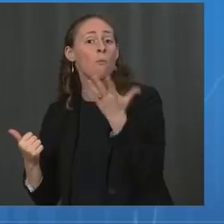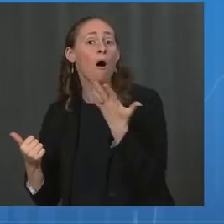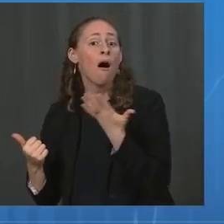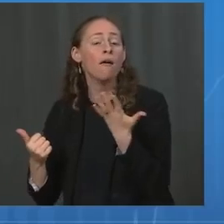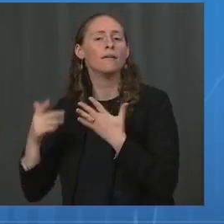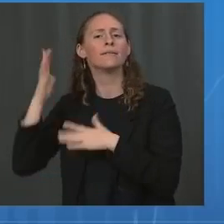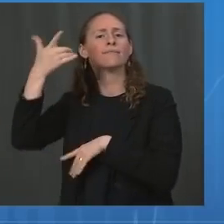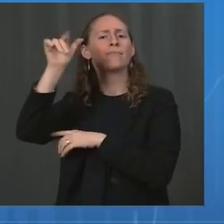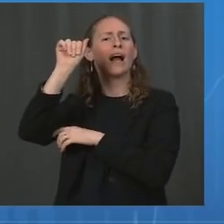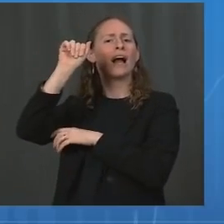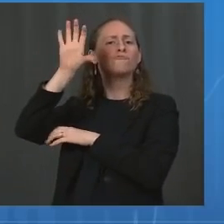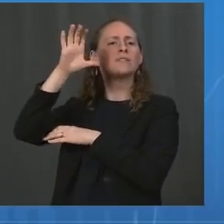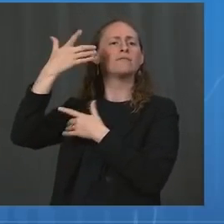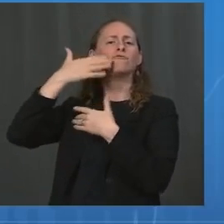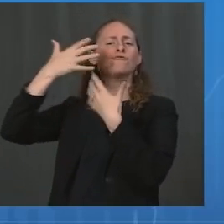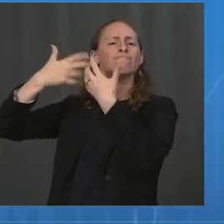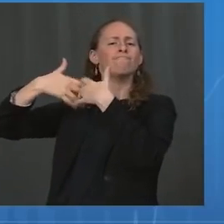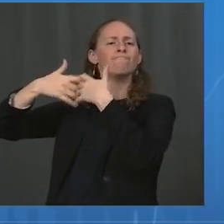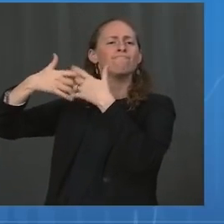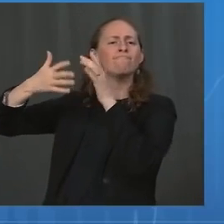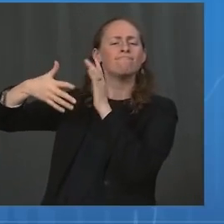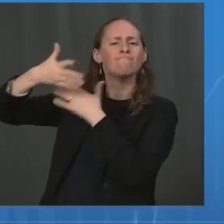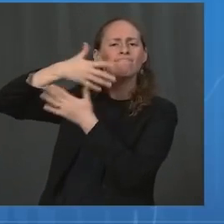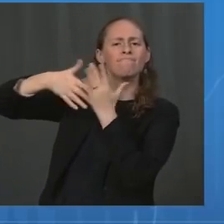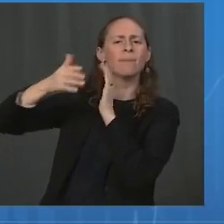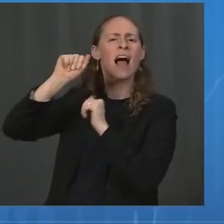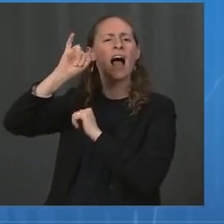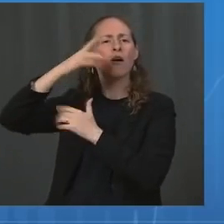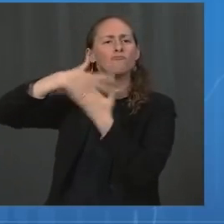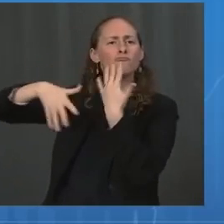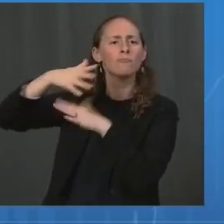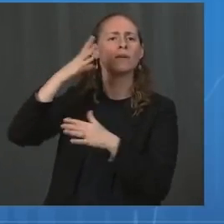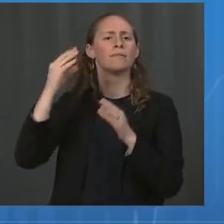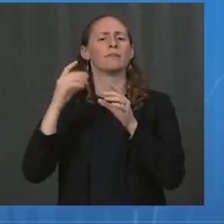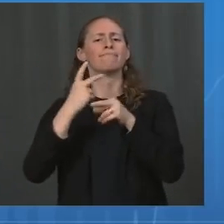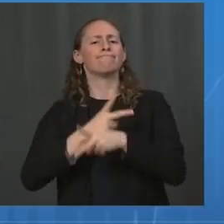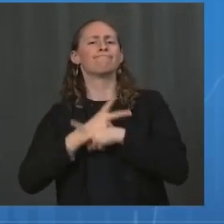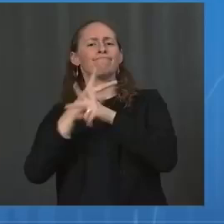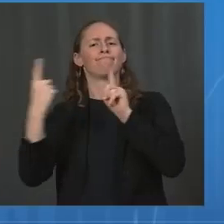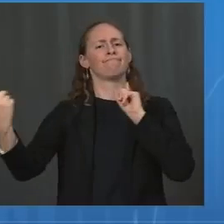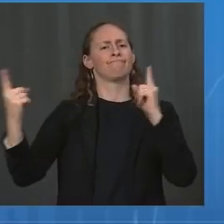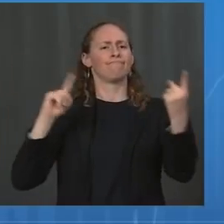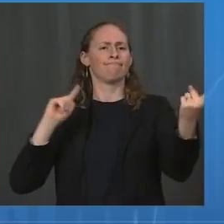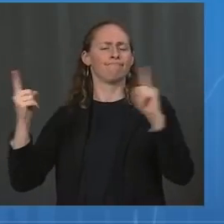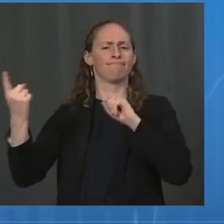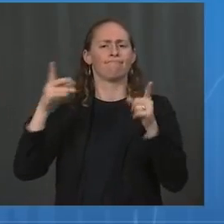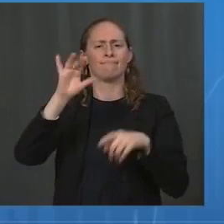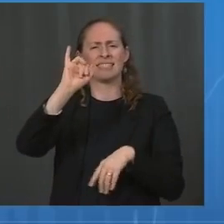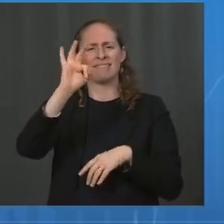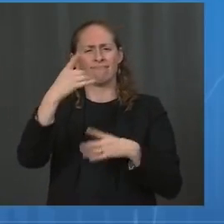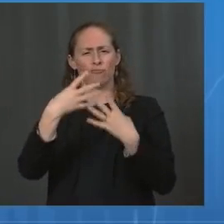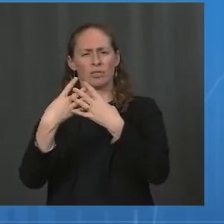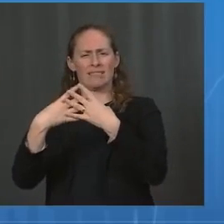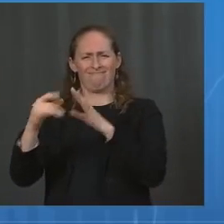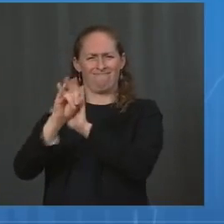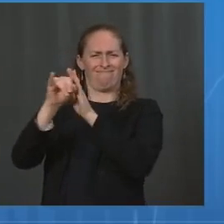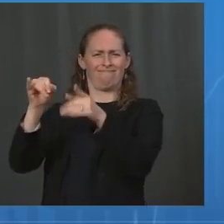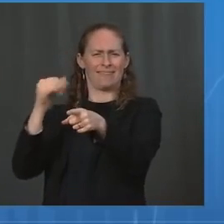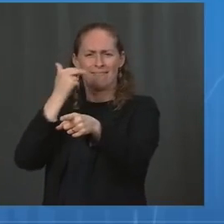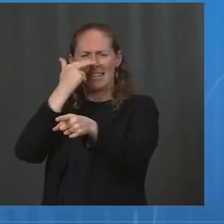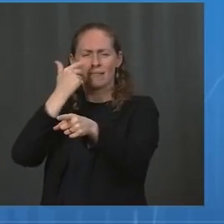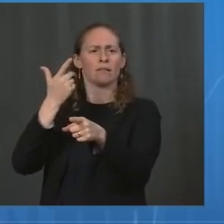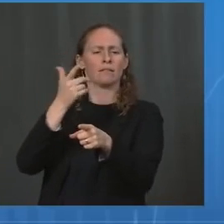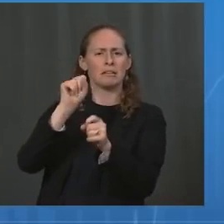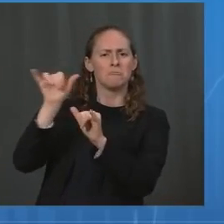and establishing screening programs for students and teachers. Federal resources have been made available to help schools